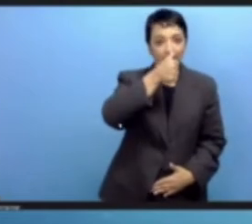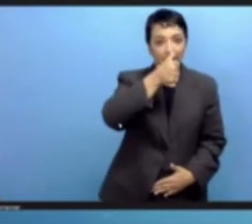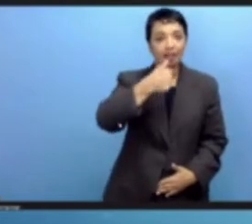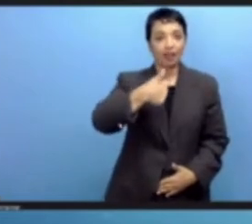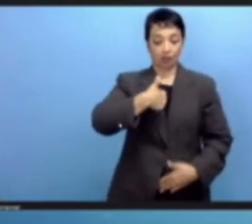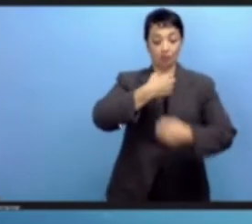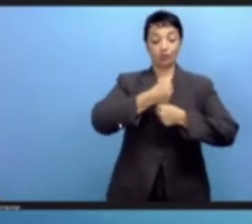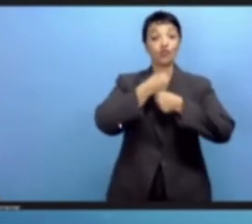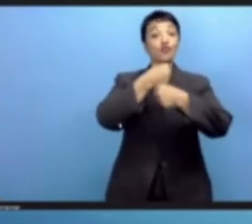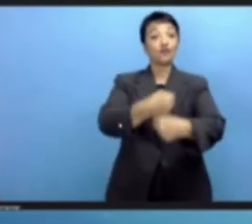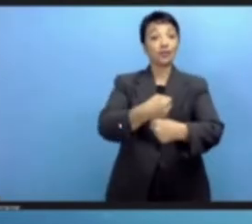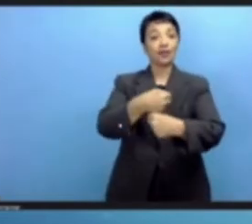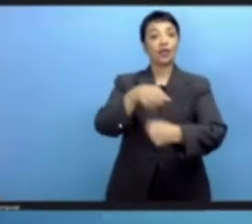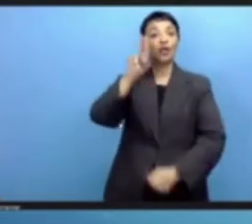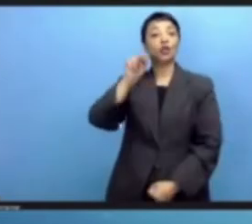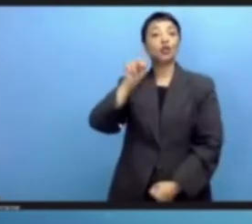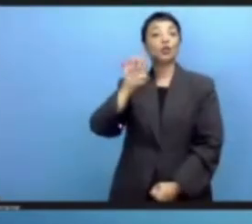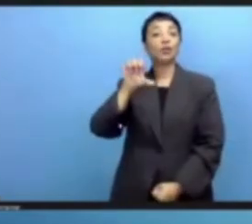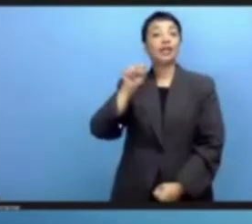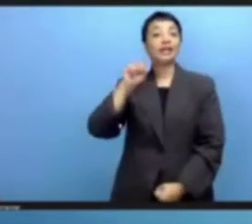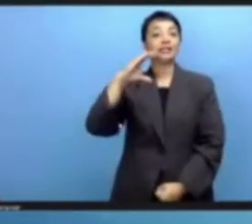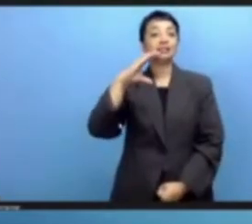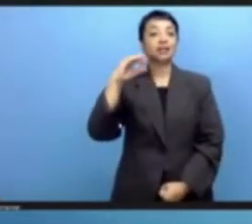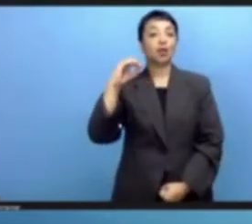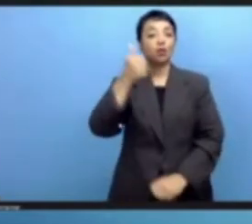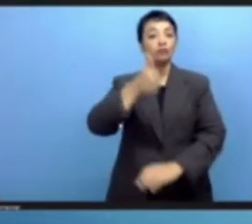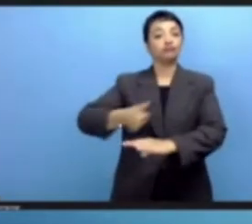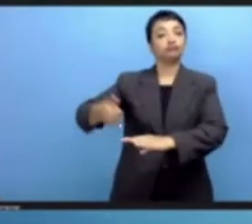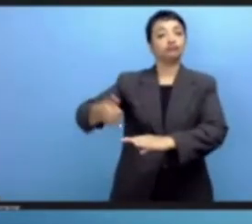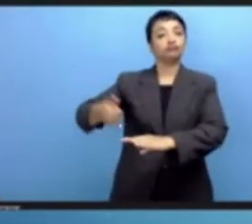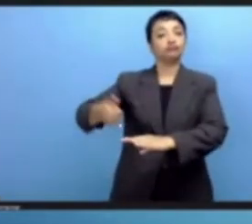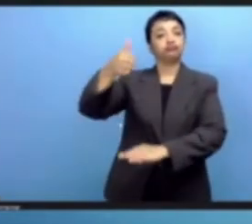Director General at this important event.